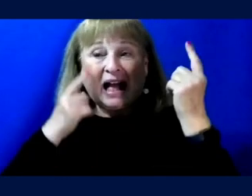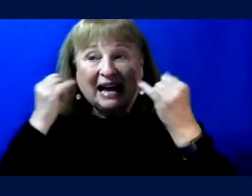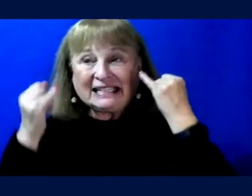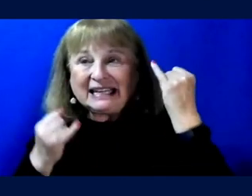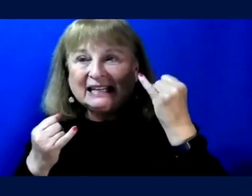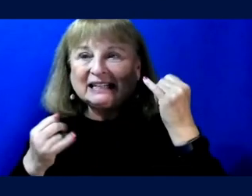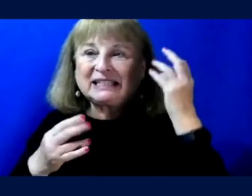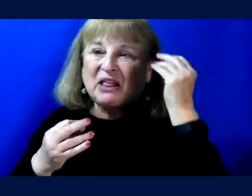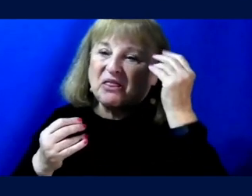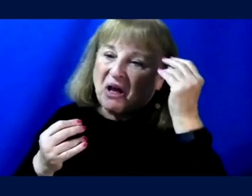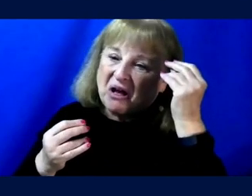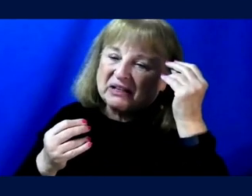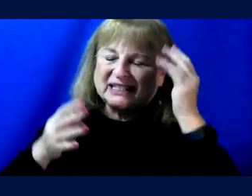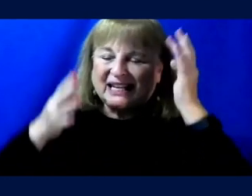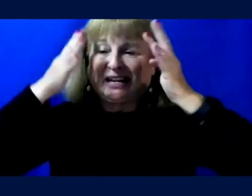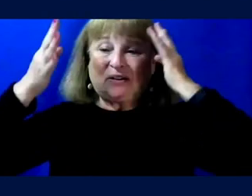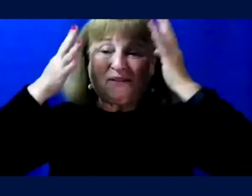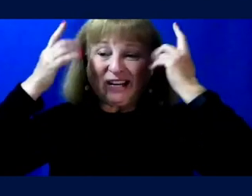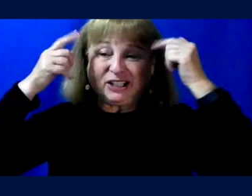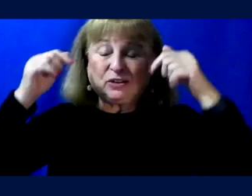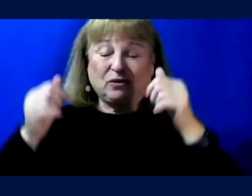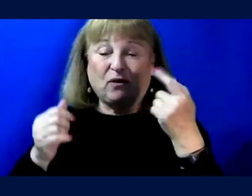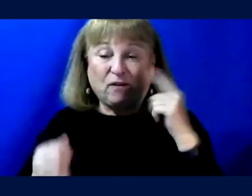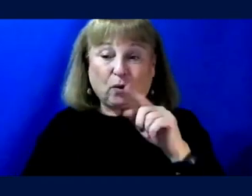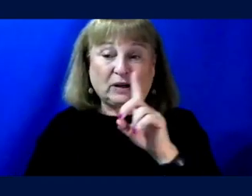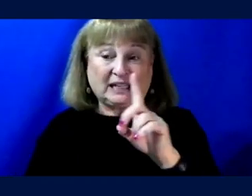thoughts and innovation for disability.